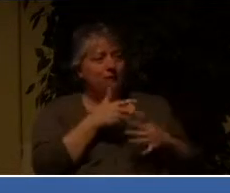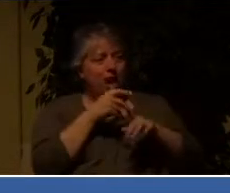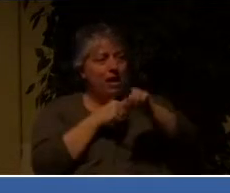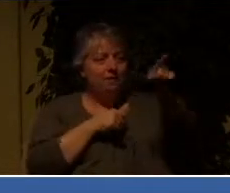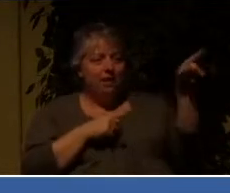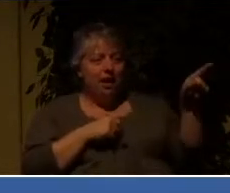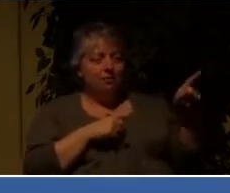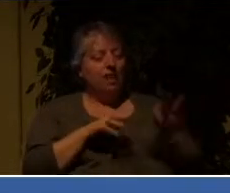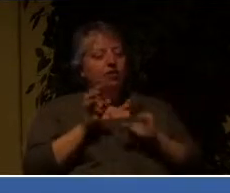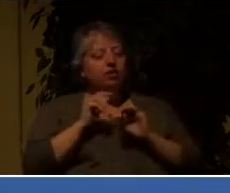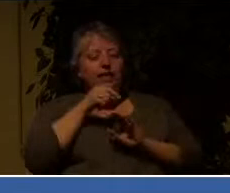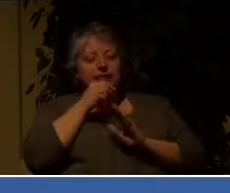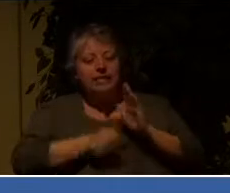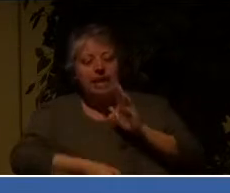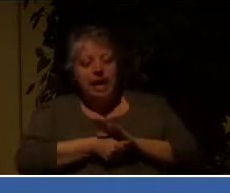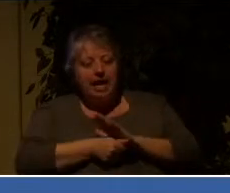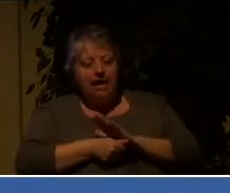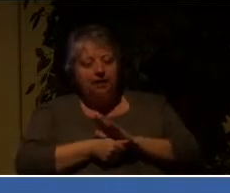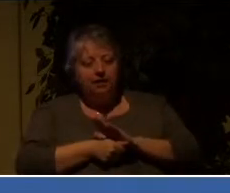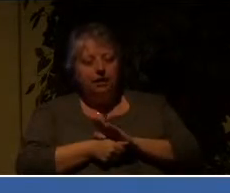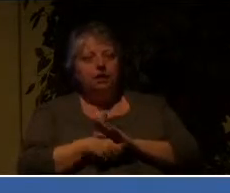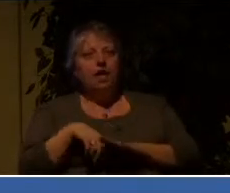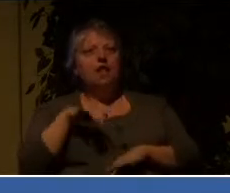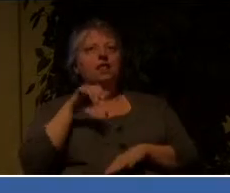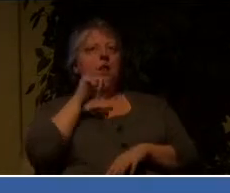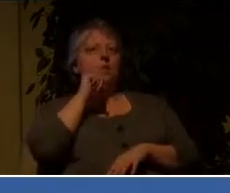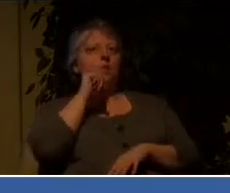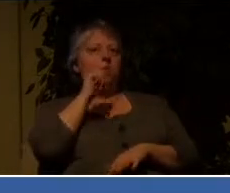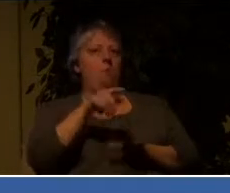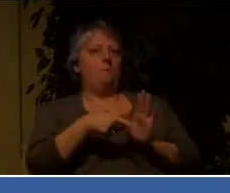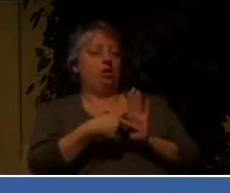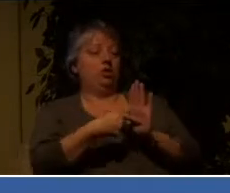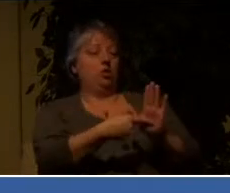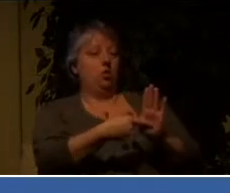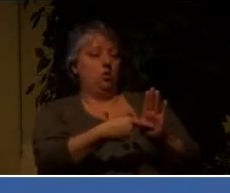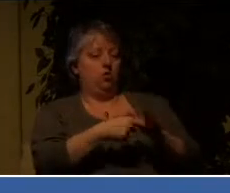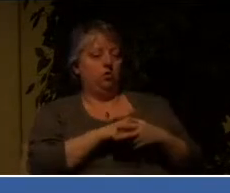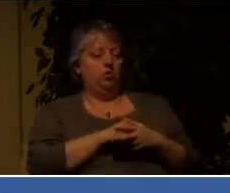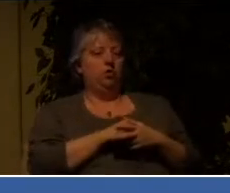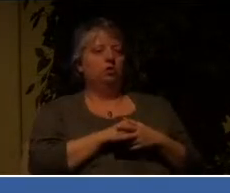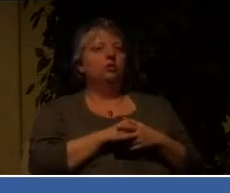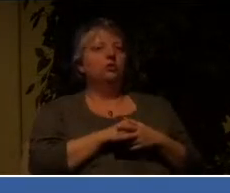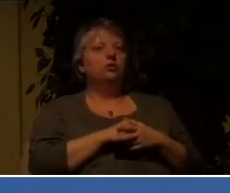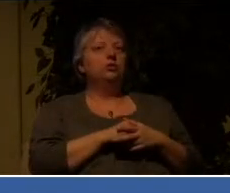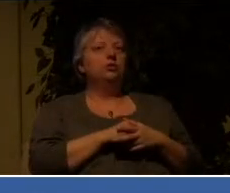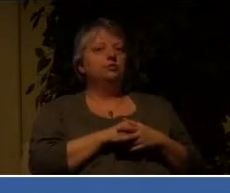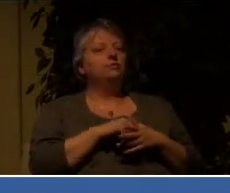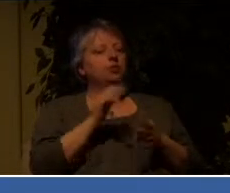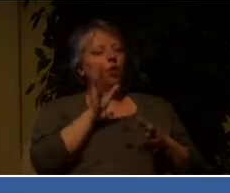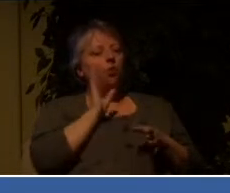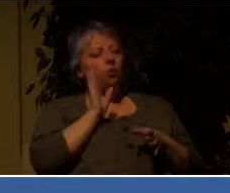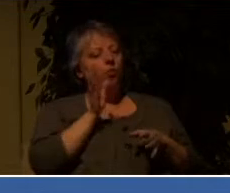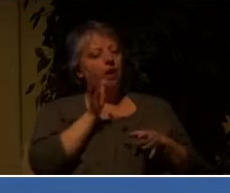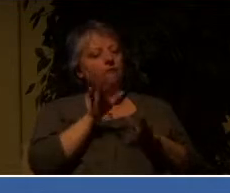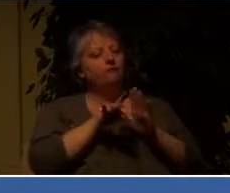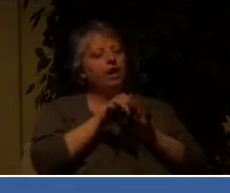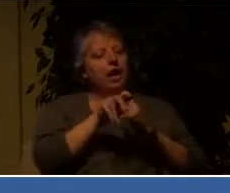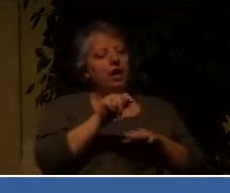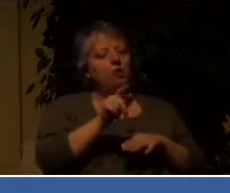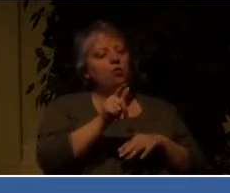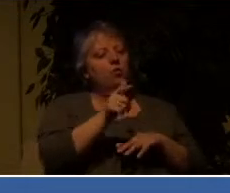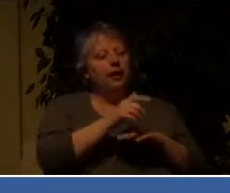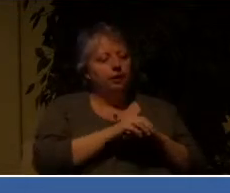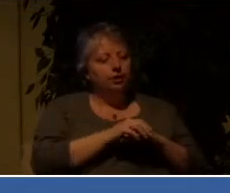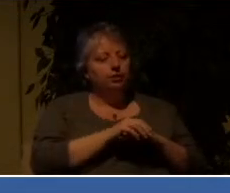that will not be disclosed or hidden that will not be made known. We talked about this in terms of the DNA. Whatever